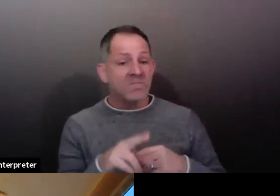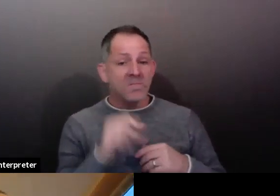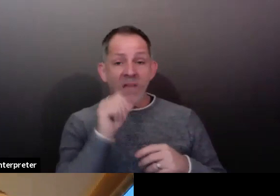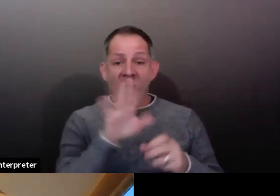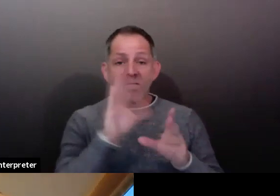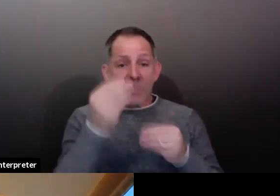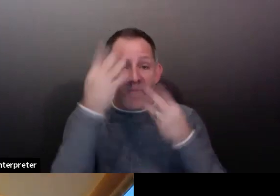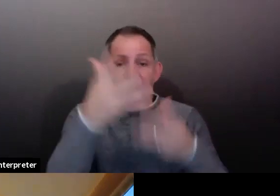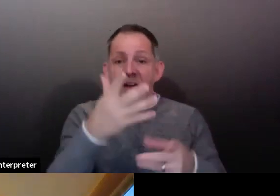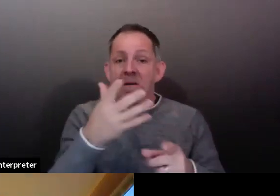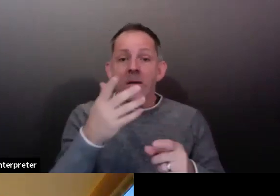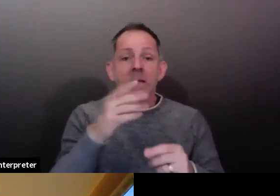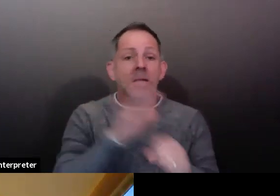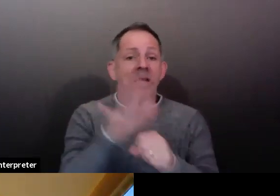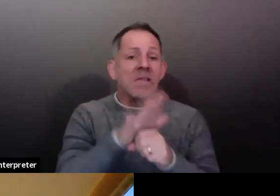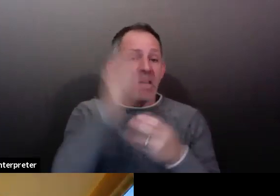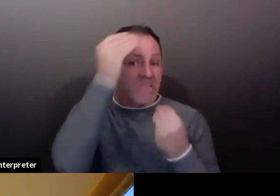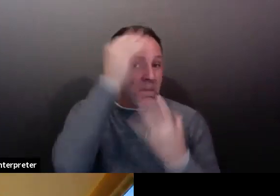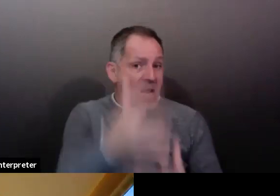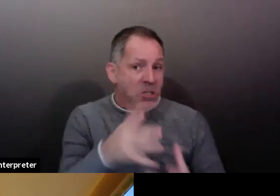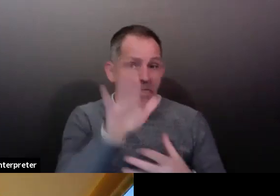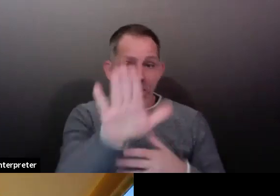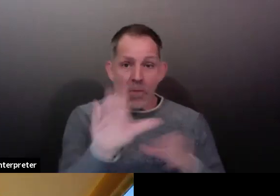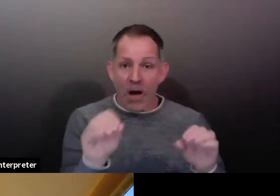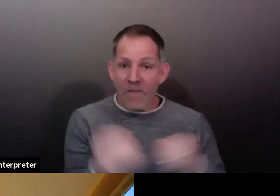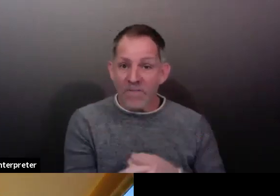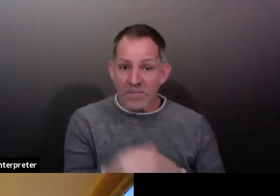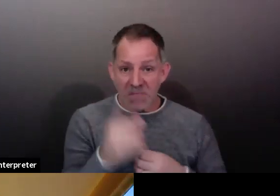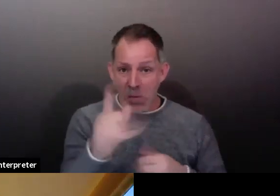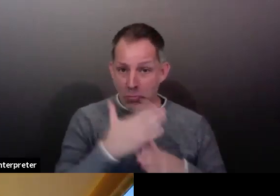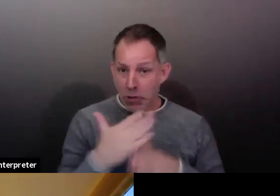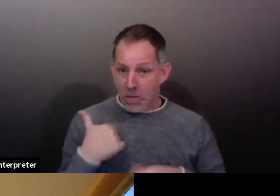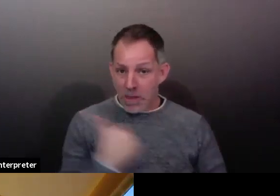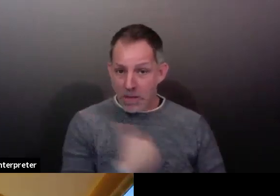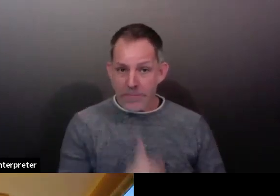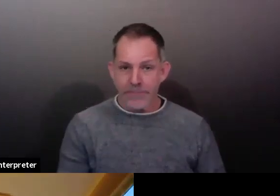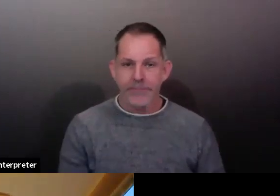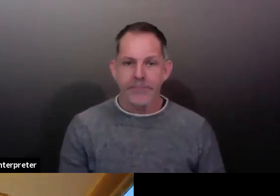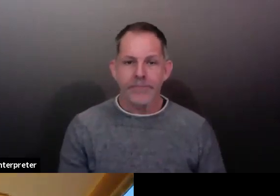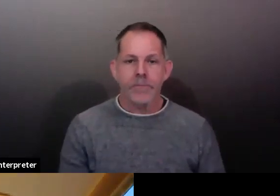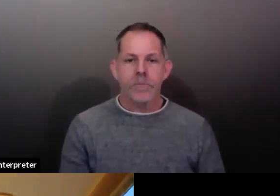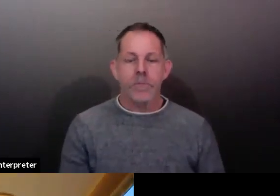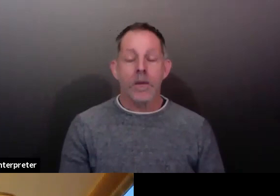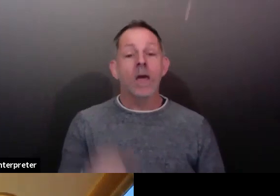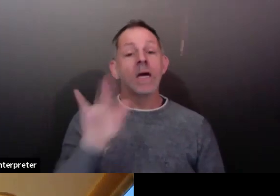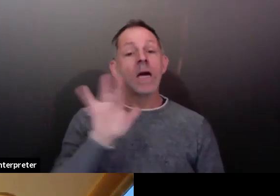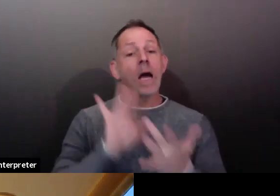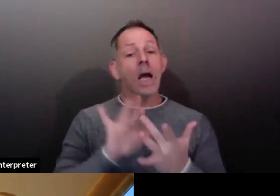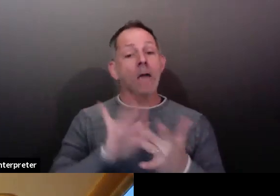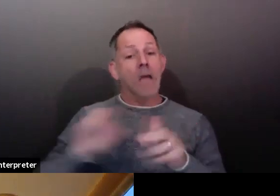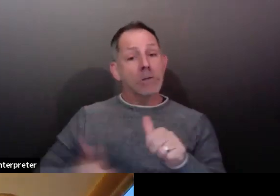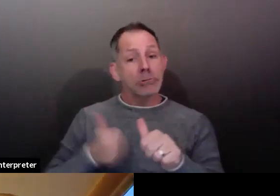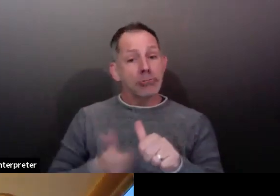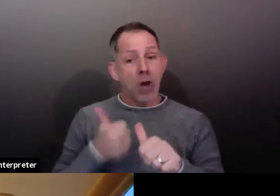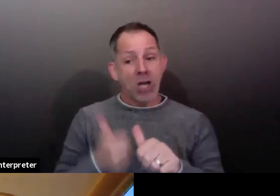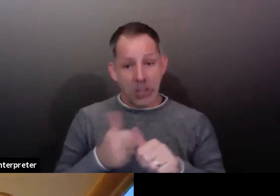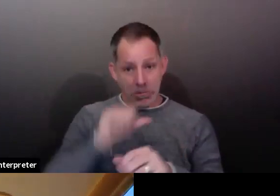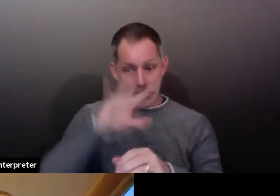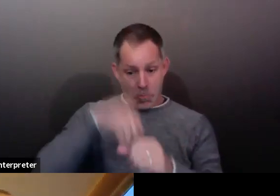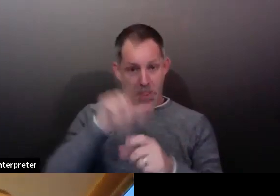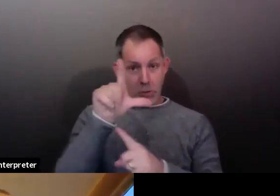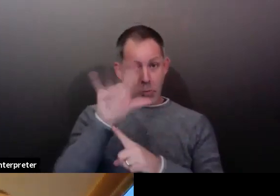Well, our success in reaching contacts within 24 hours remains in the 70 to 80 percent range.